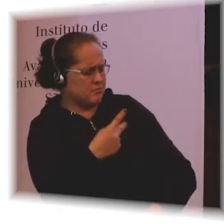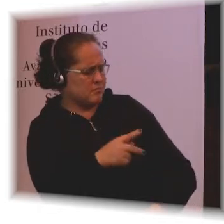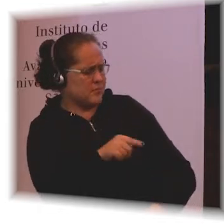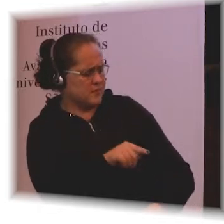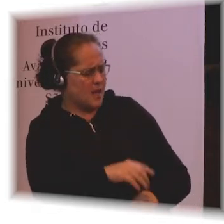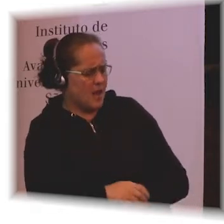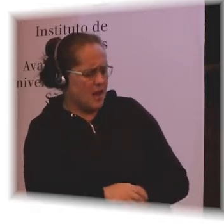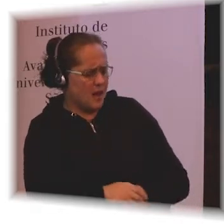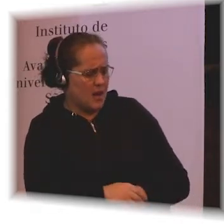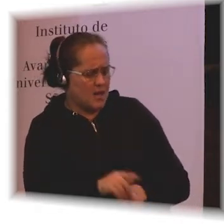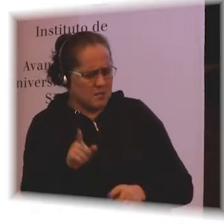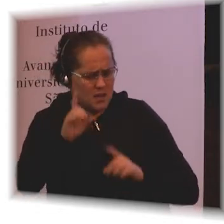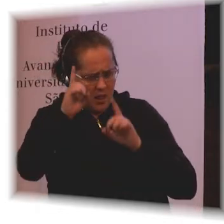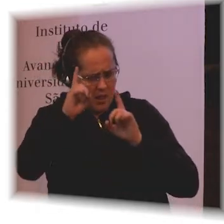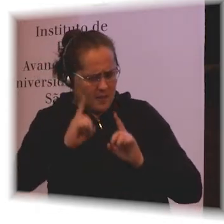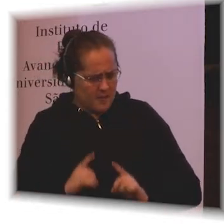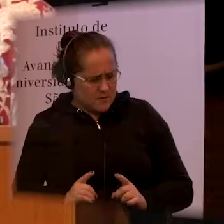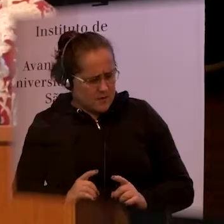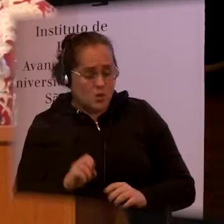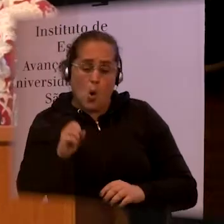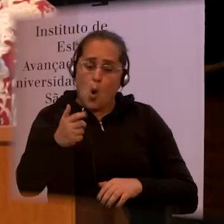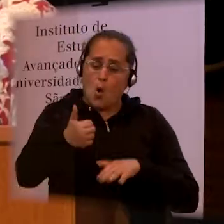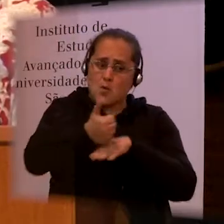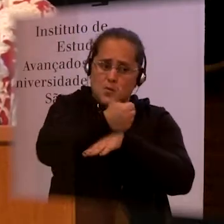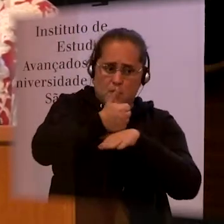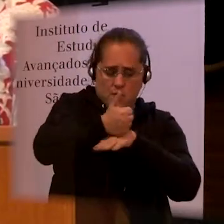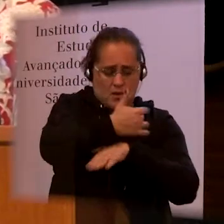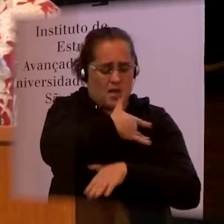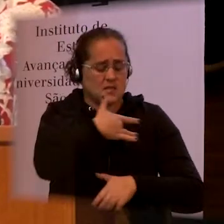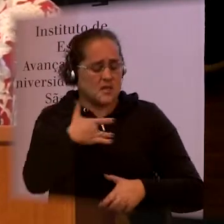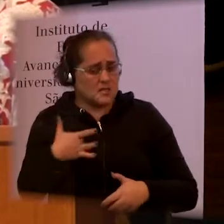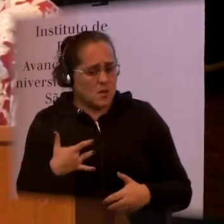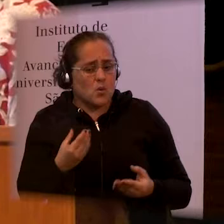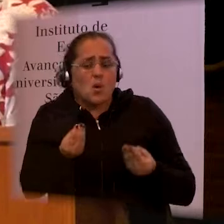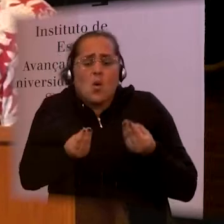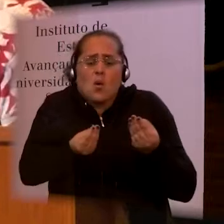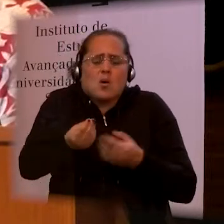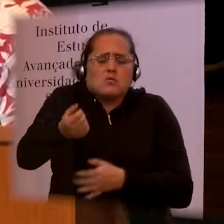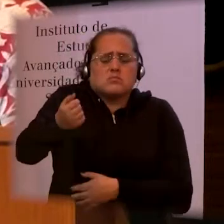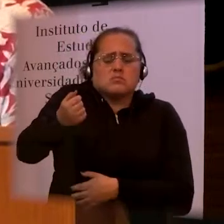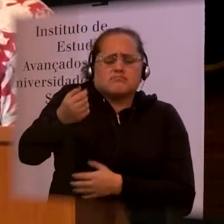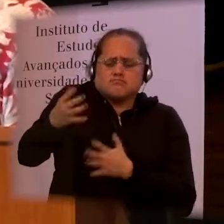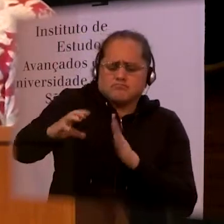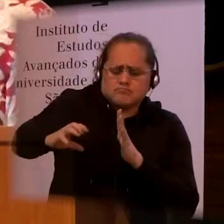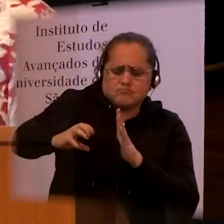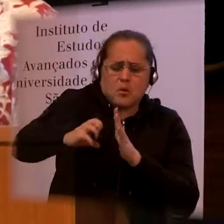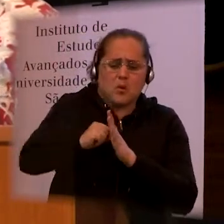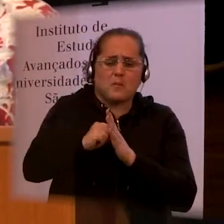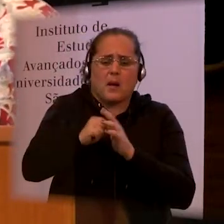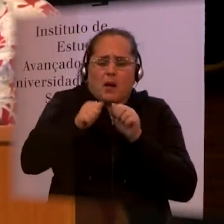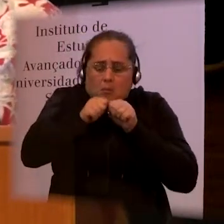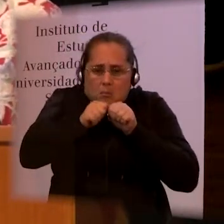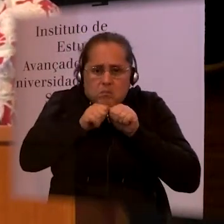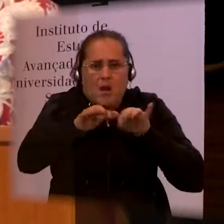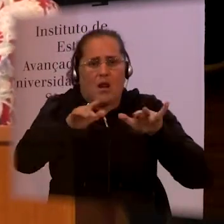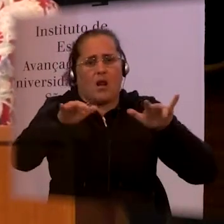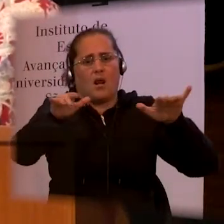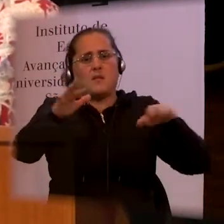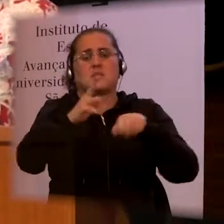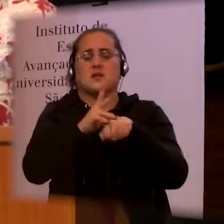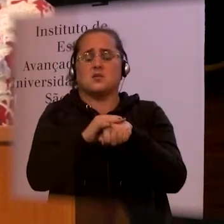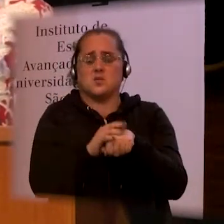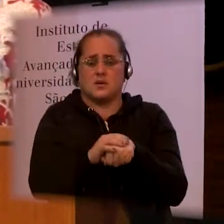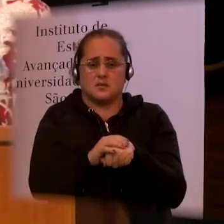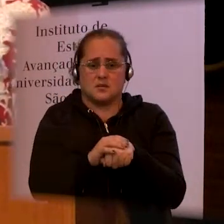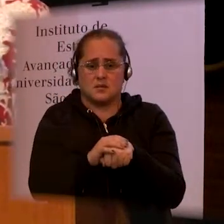health professionals are experiencing. And the impact that this epidemic has had in their professional lives. And how they